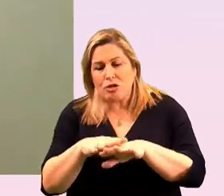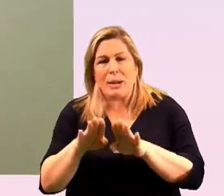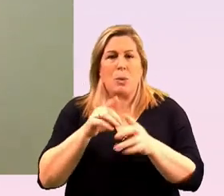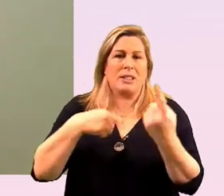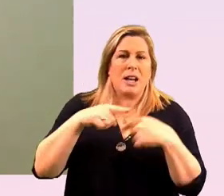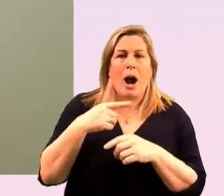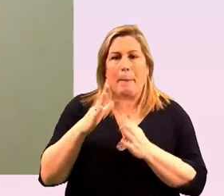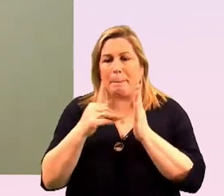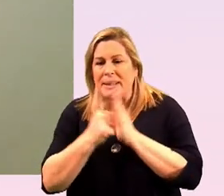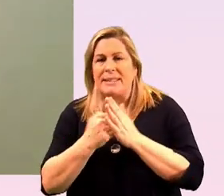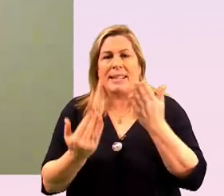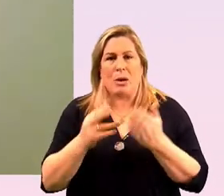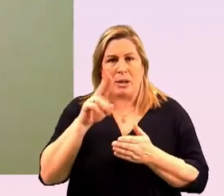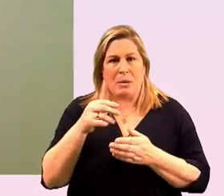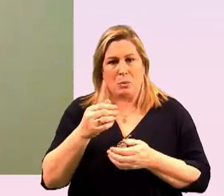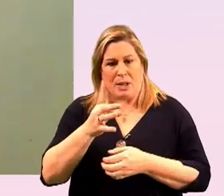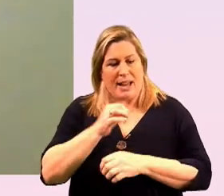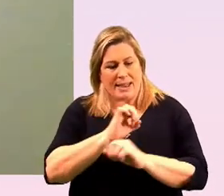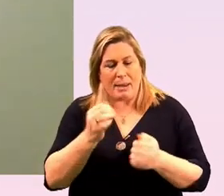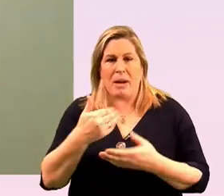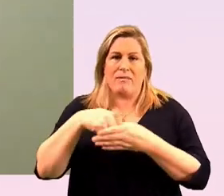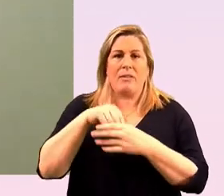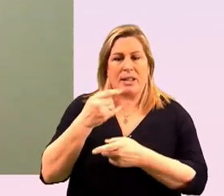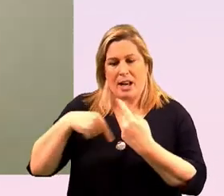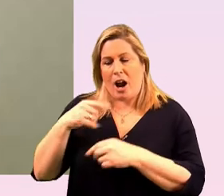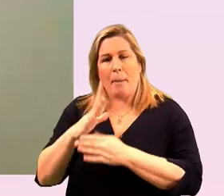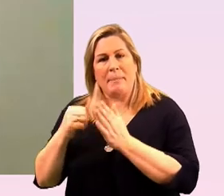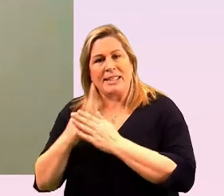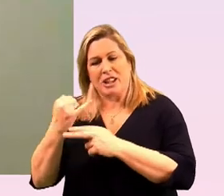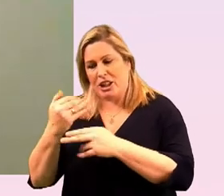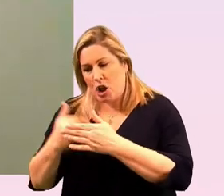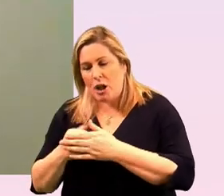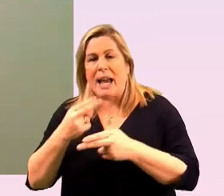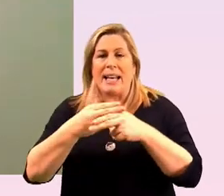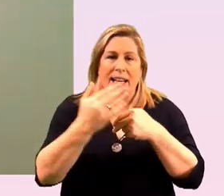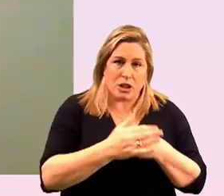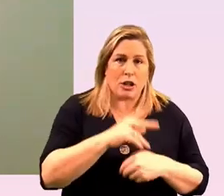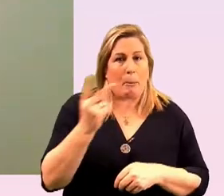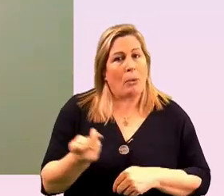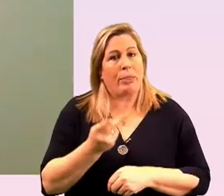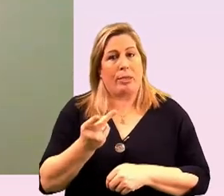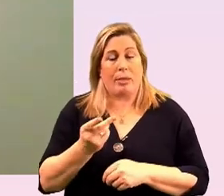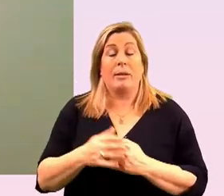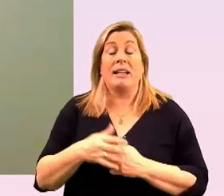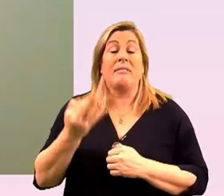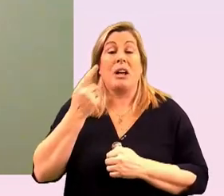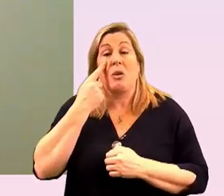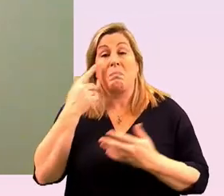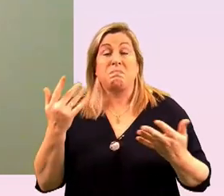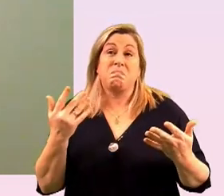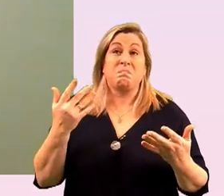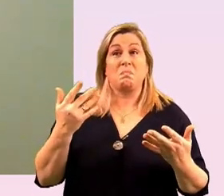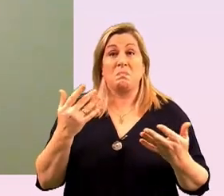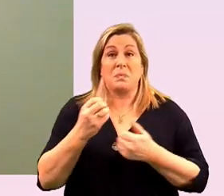you know how can we get them involved in activities that we do internally and externally um if i look into you know around